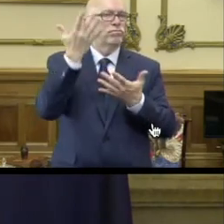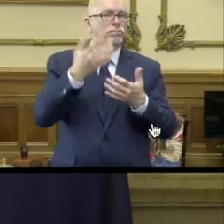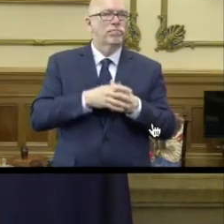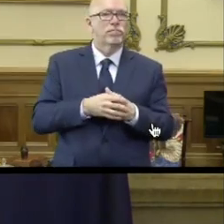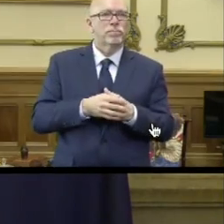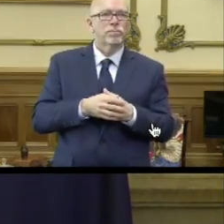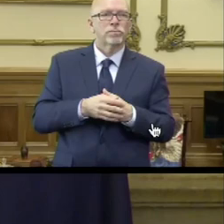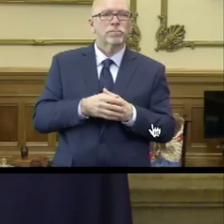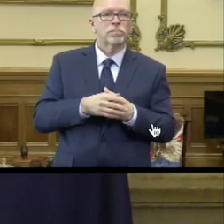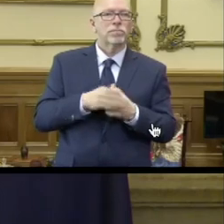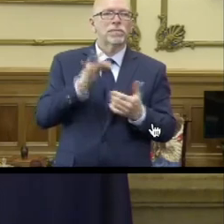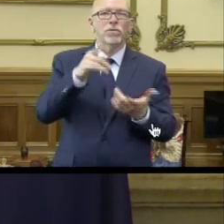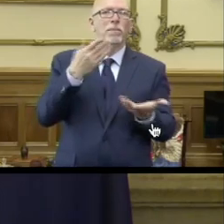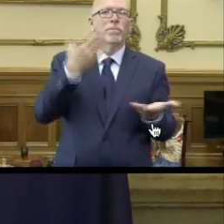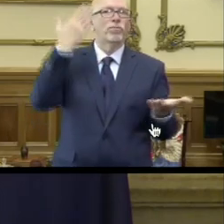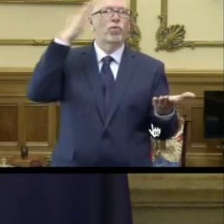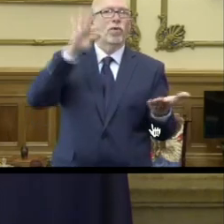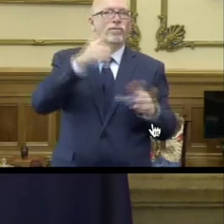And you don't know.